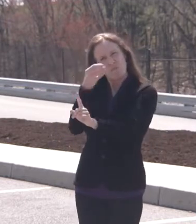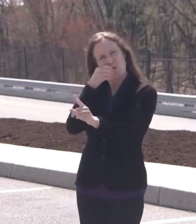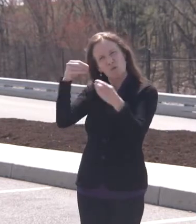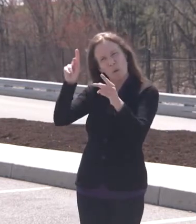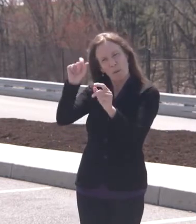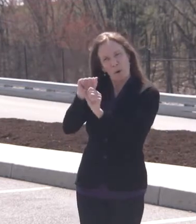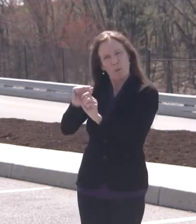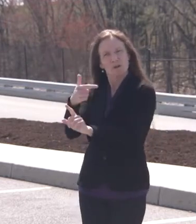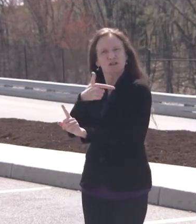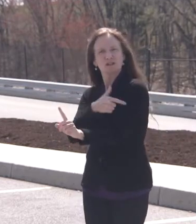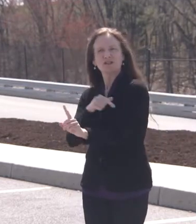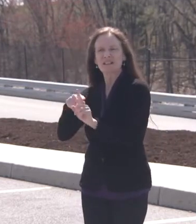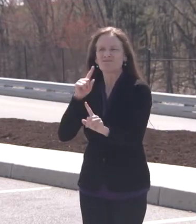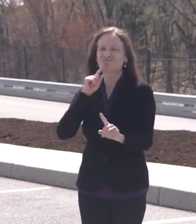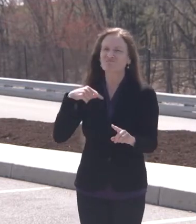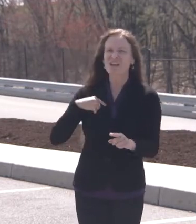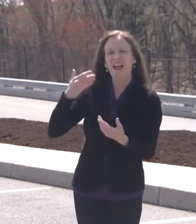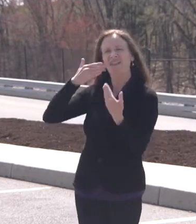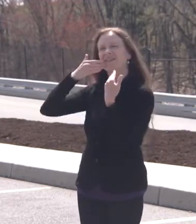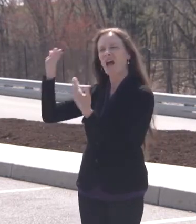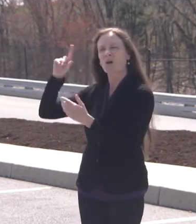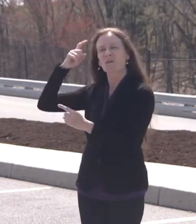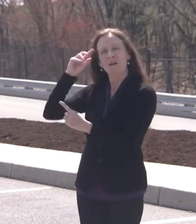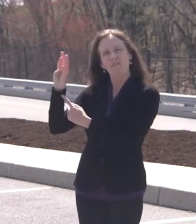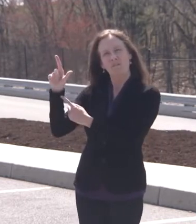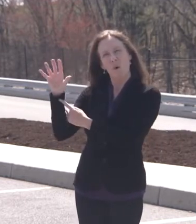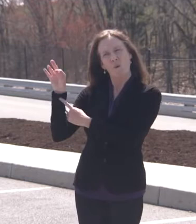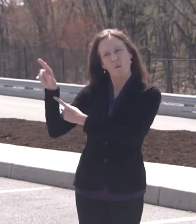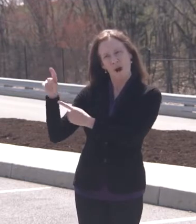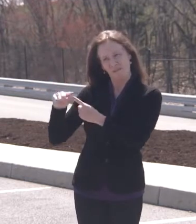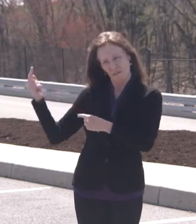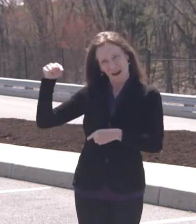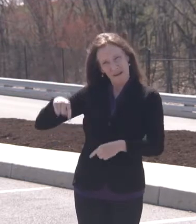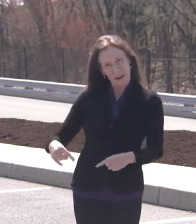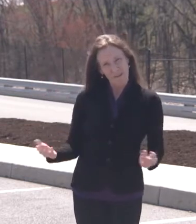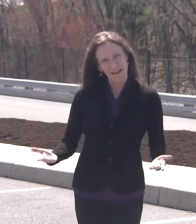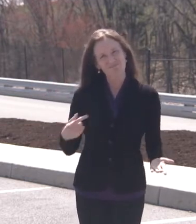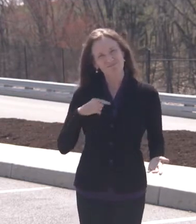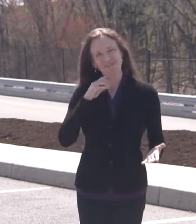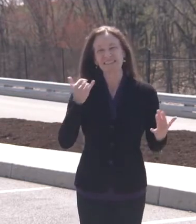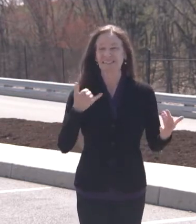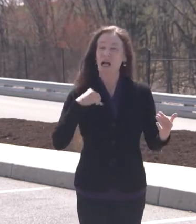you, Governor Wolf for coming today and like to welcome our store manager, Tony Mangini.